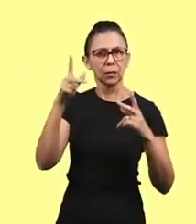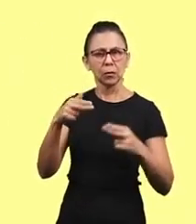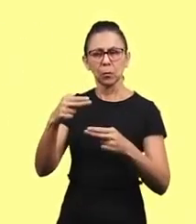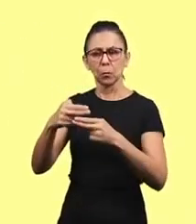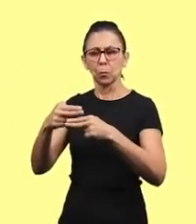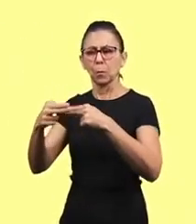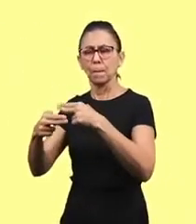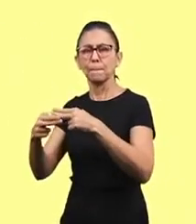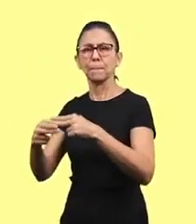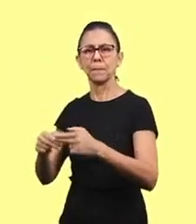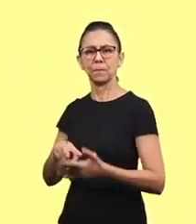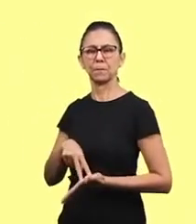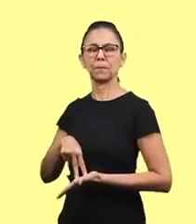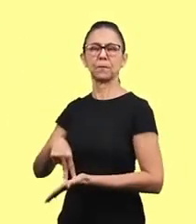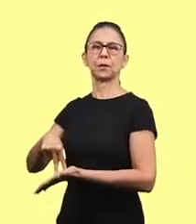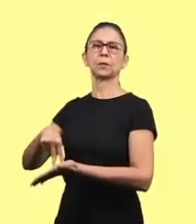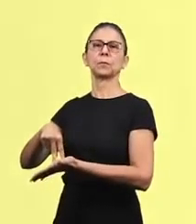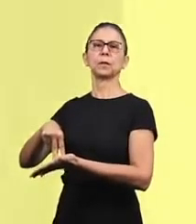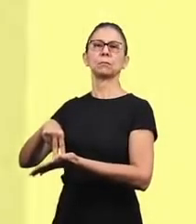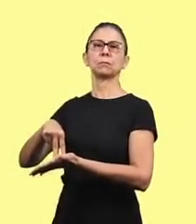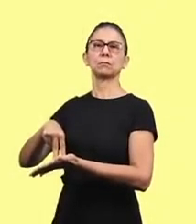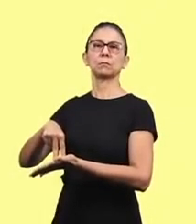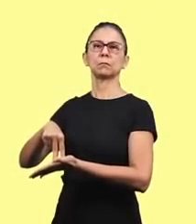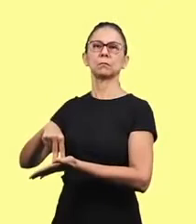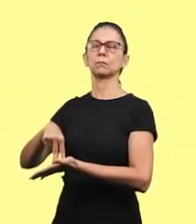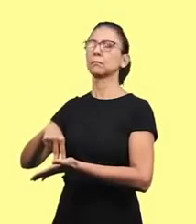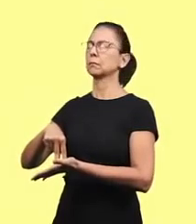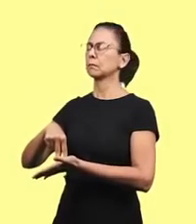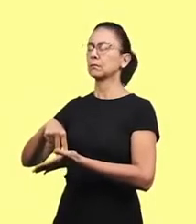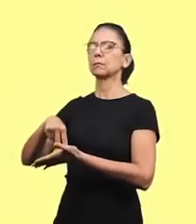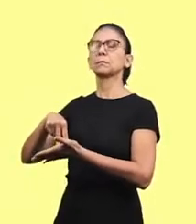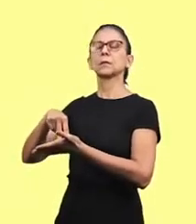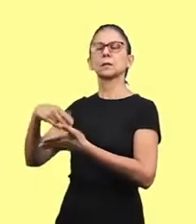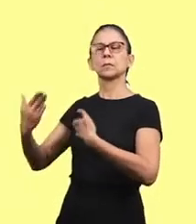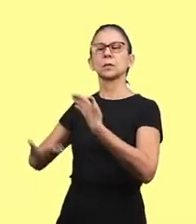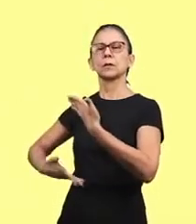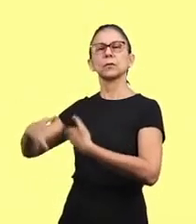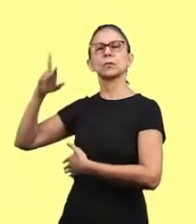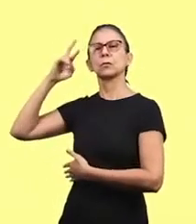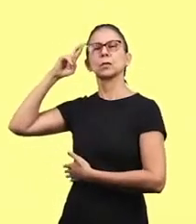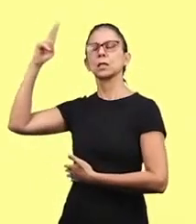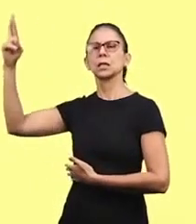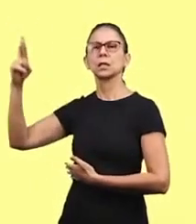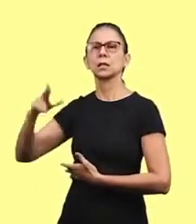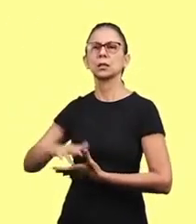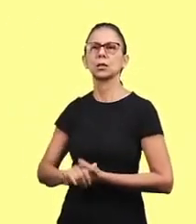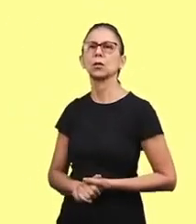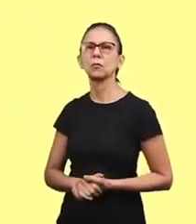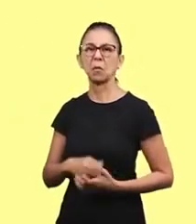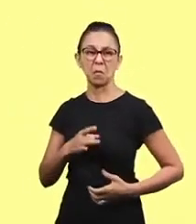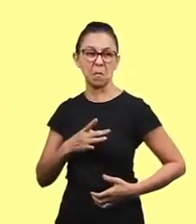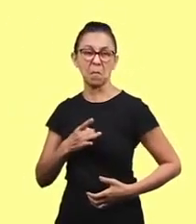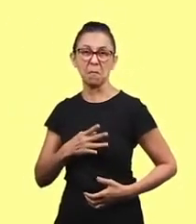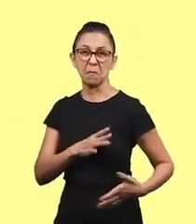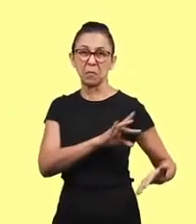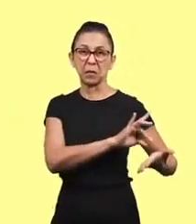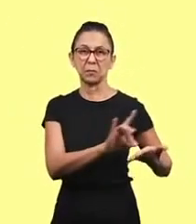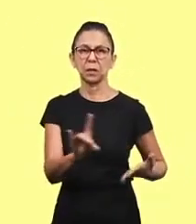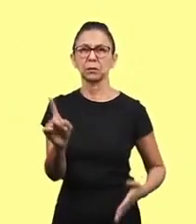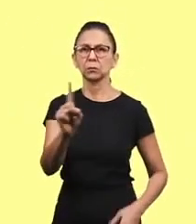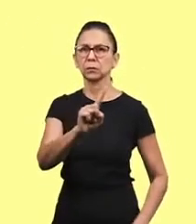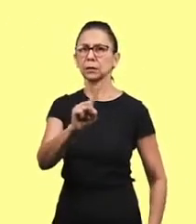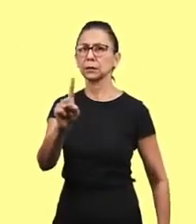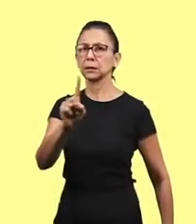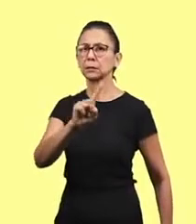who persevered firm in the Lord and did not care about the difficulties were not intimidated